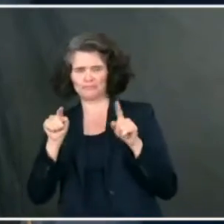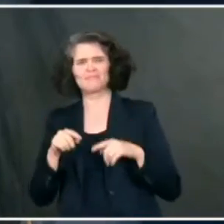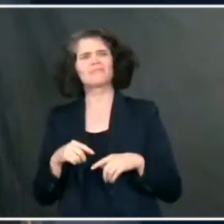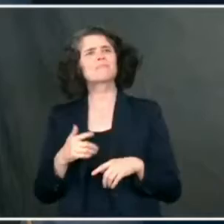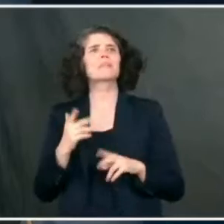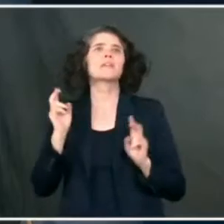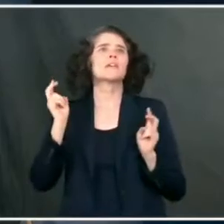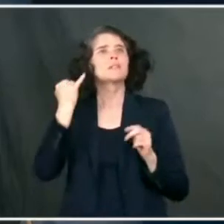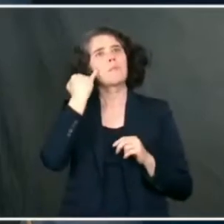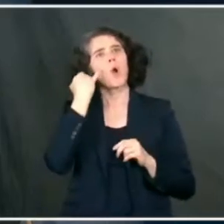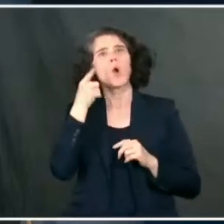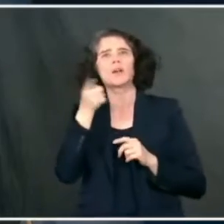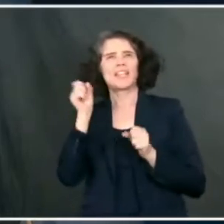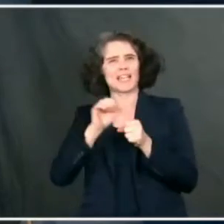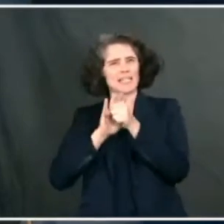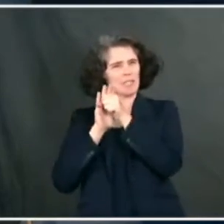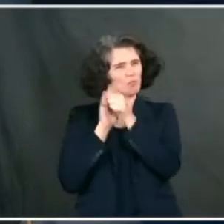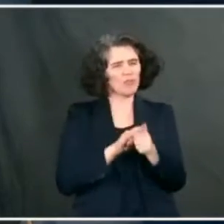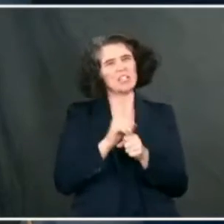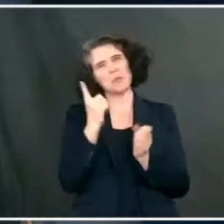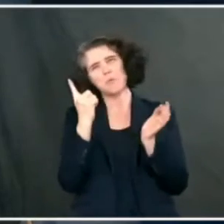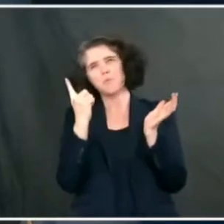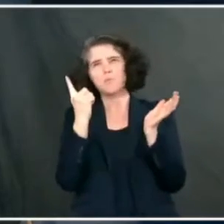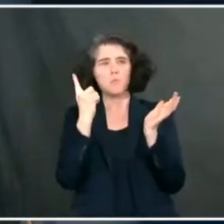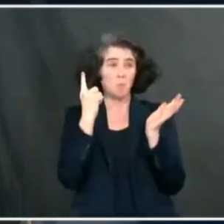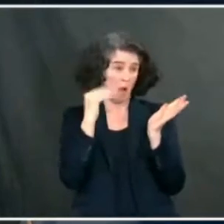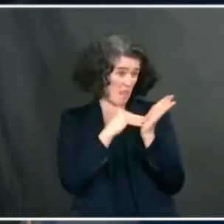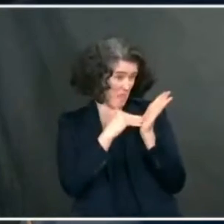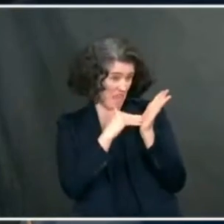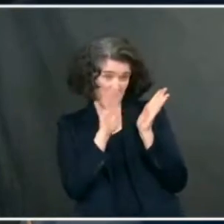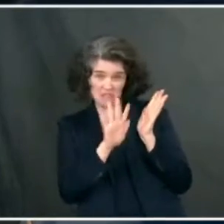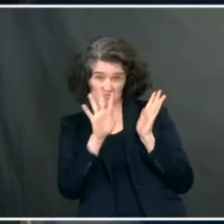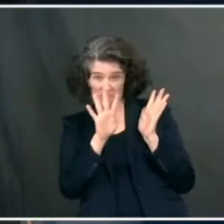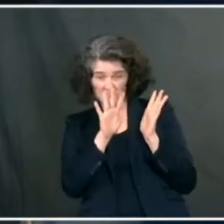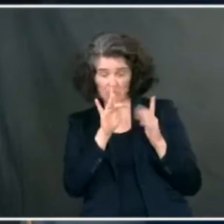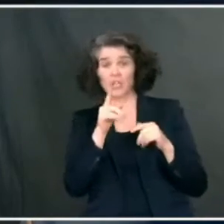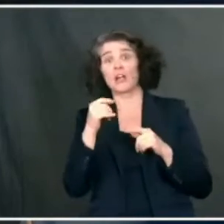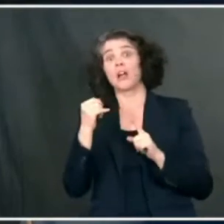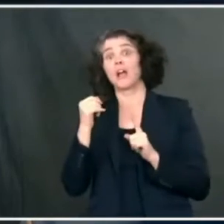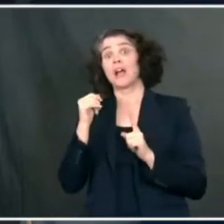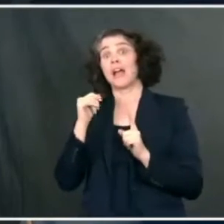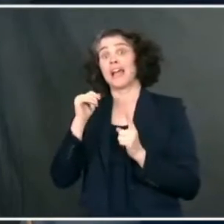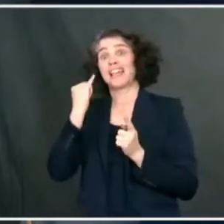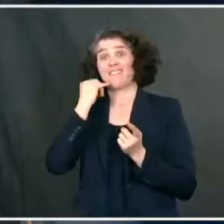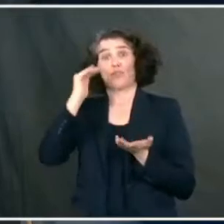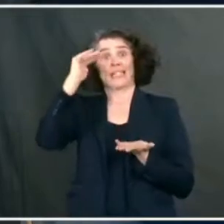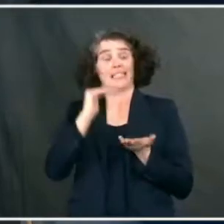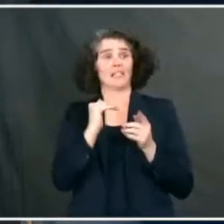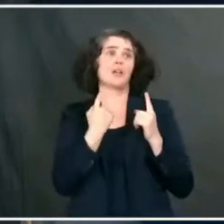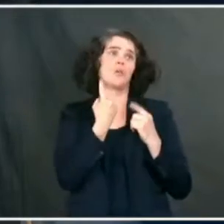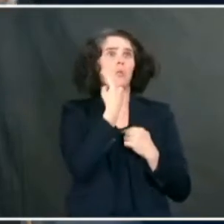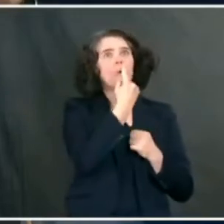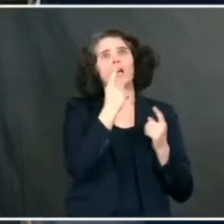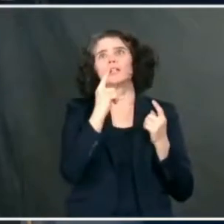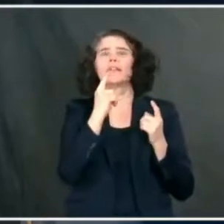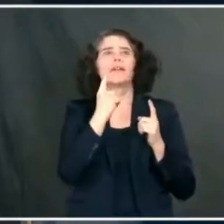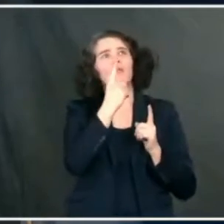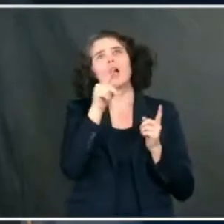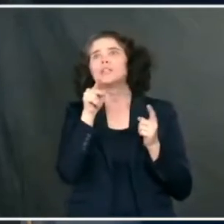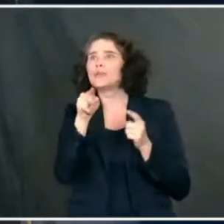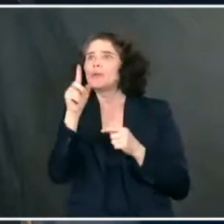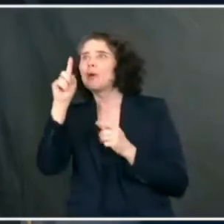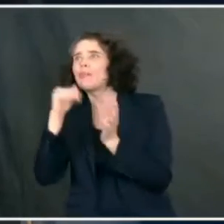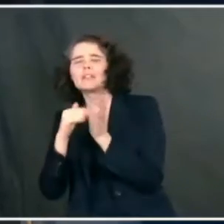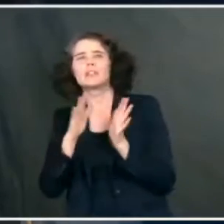to 1,000, and the mutant influences it by bringing it down to maybe 1 to 800 or